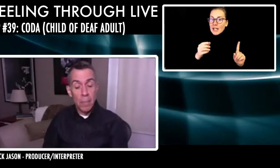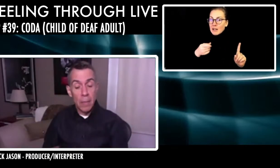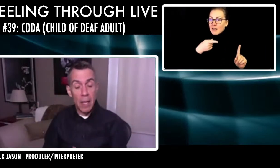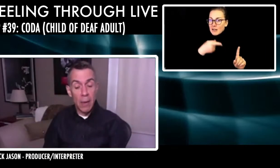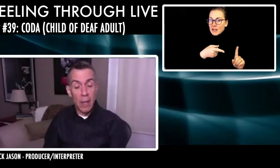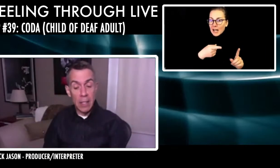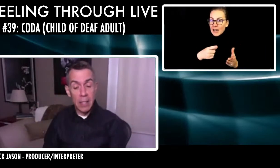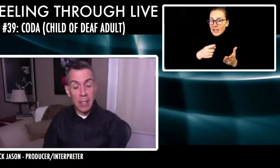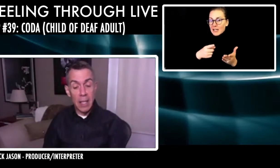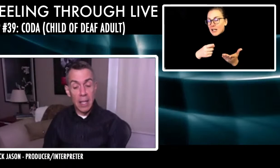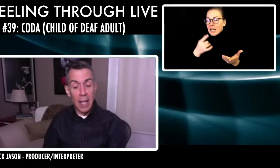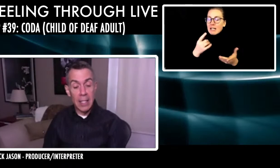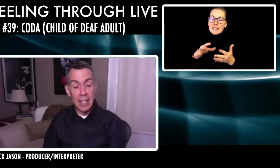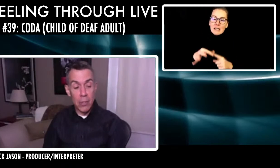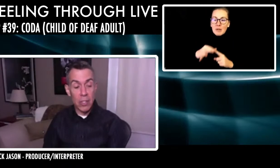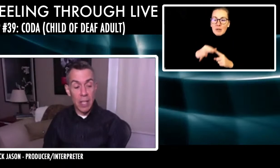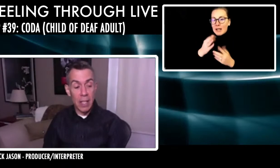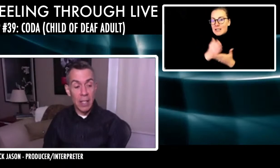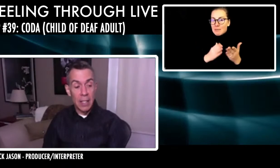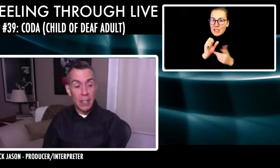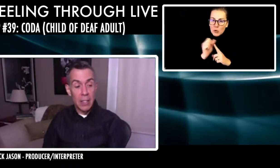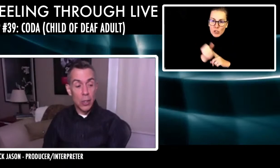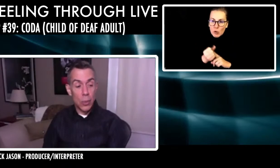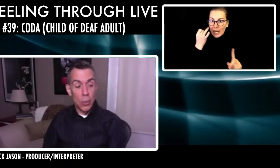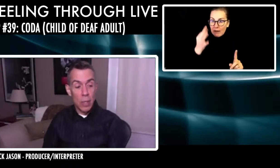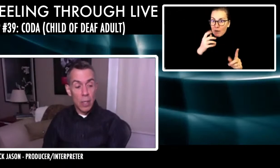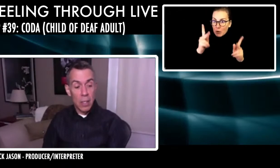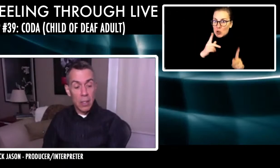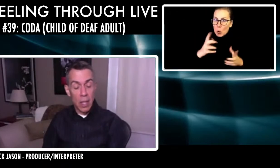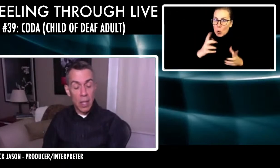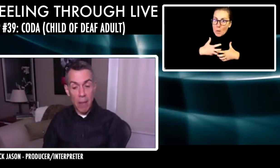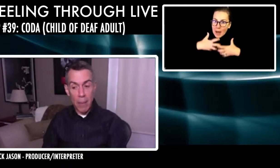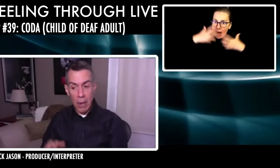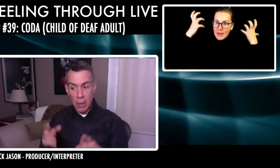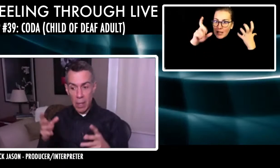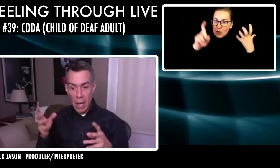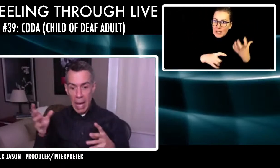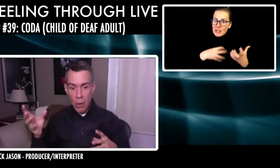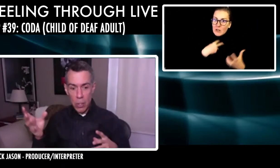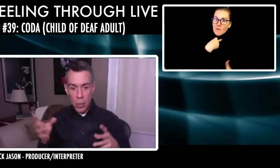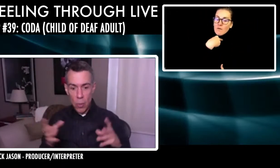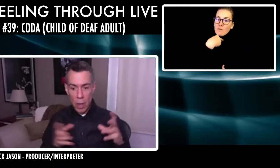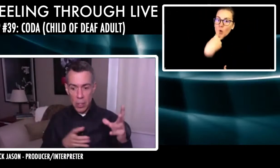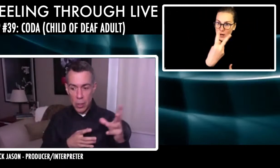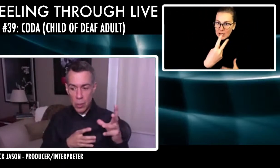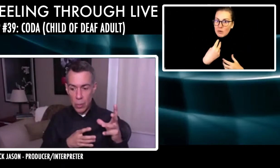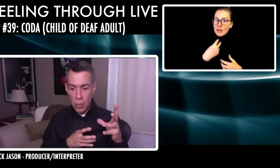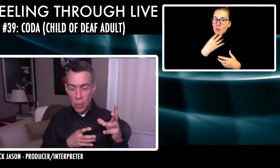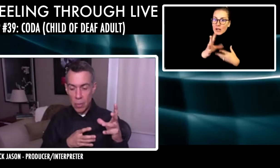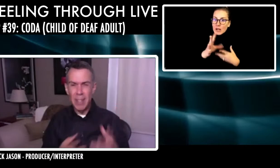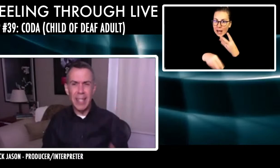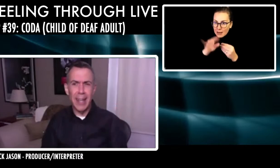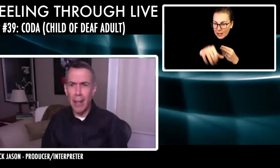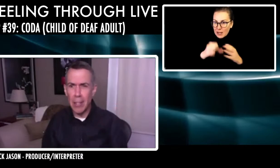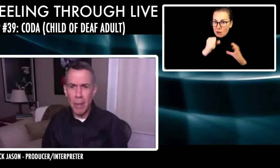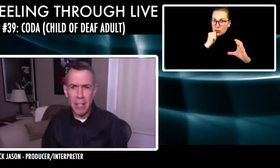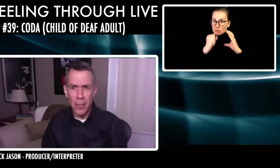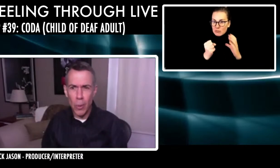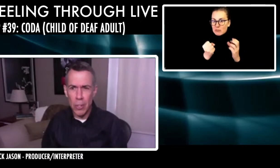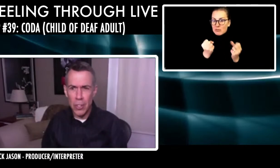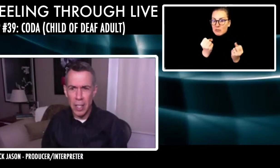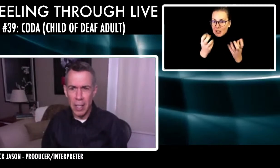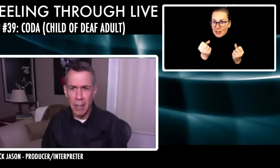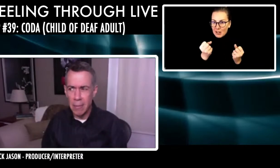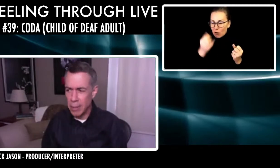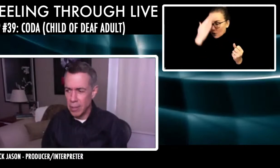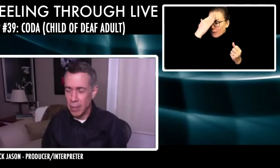it's, it's, it's to, to think about how you want to ask myself